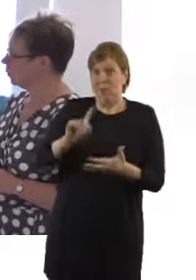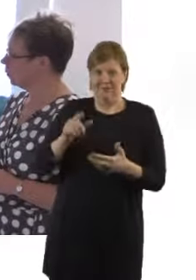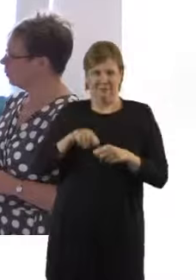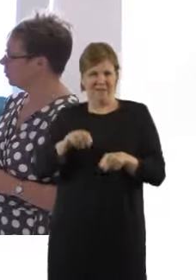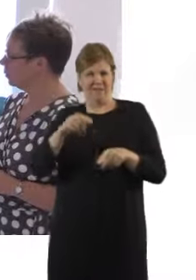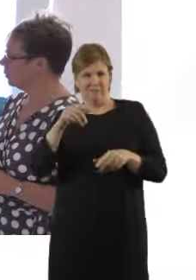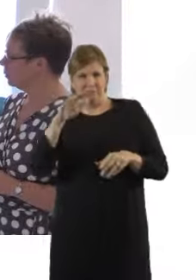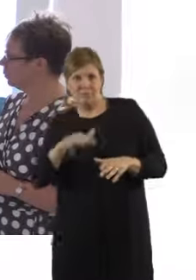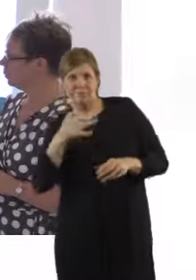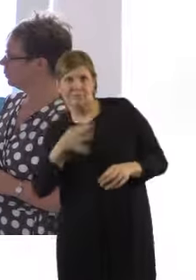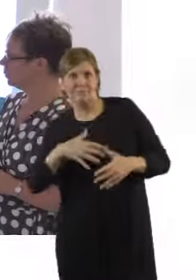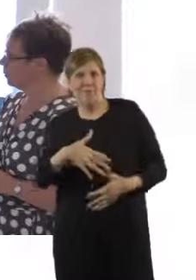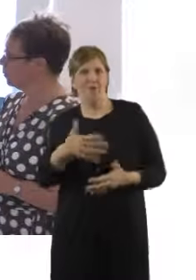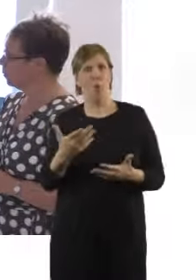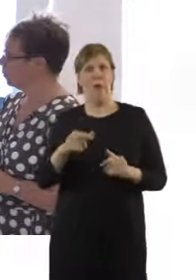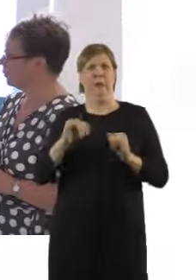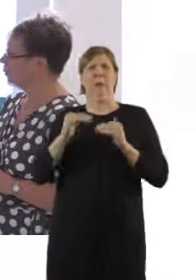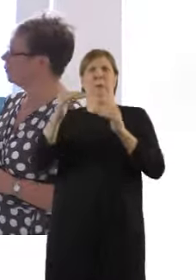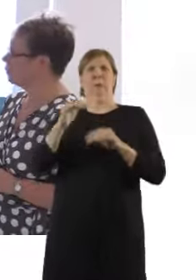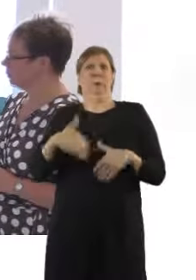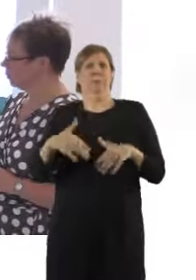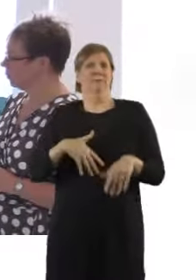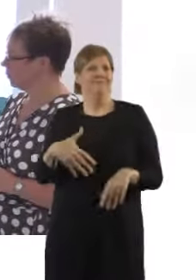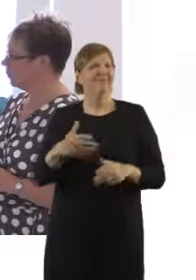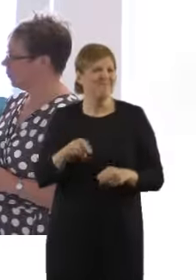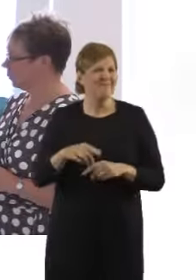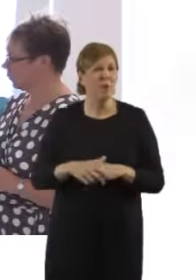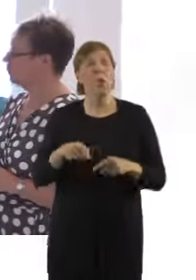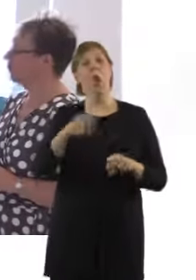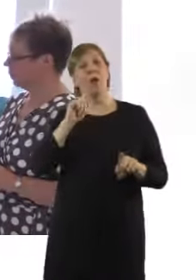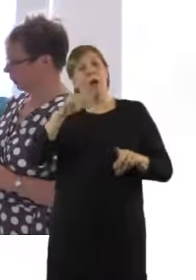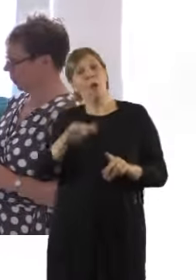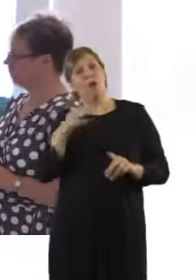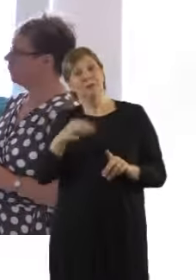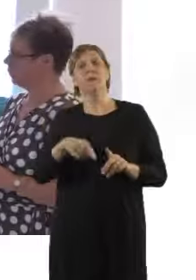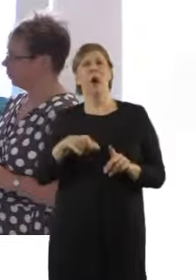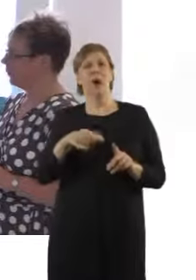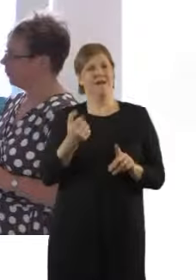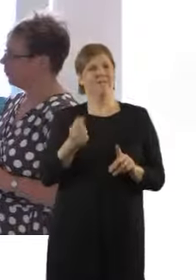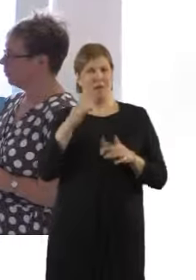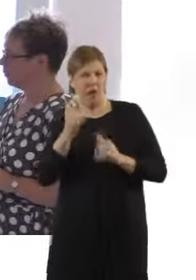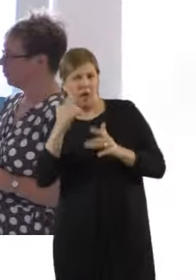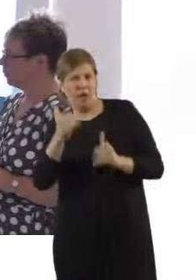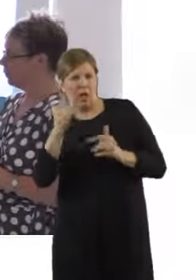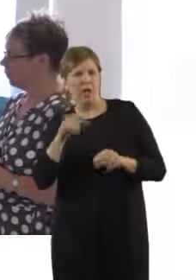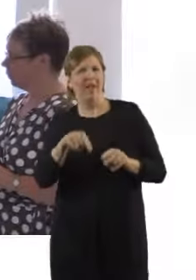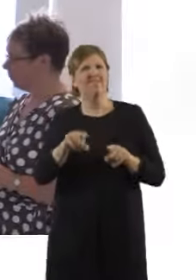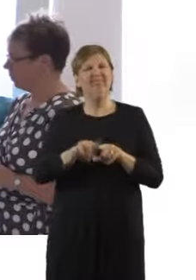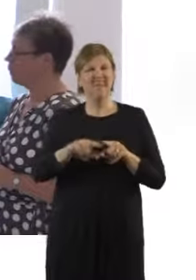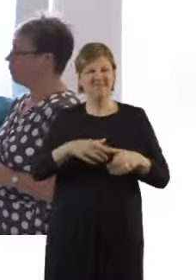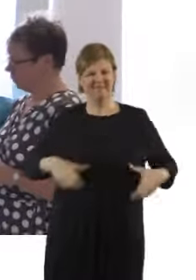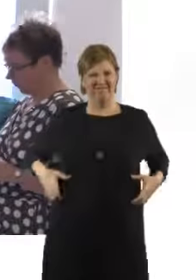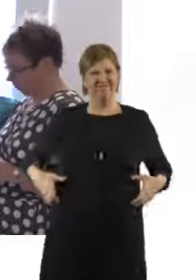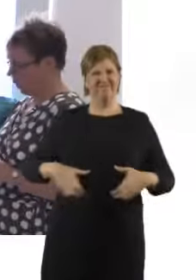with a low-risk pregnancy will have the baby monitoring done either with a pin art or with a